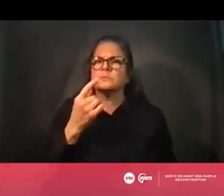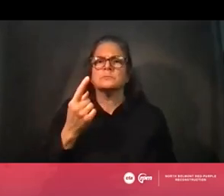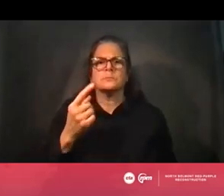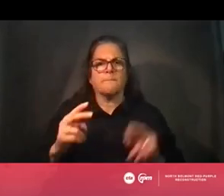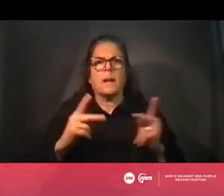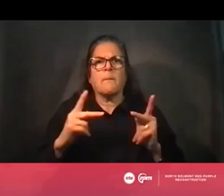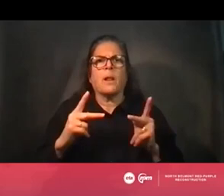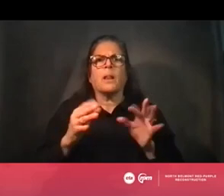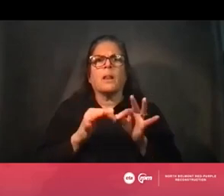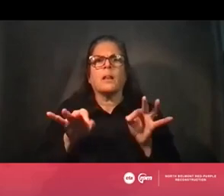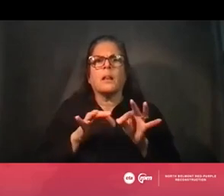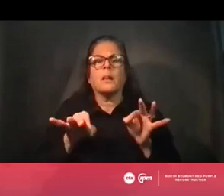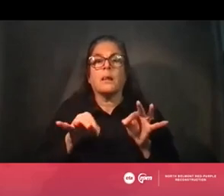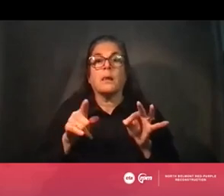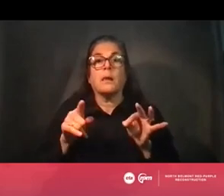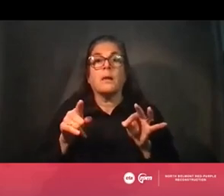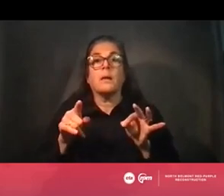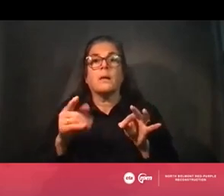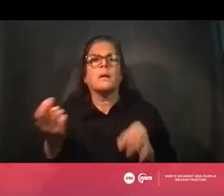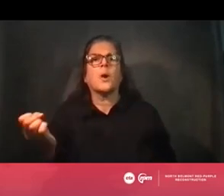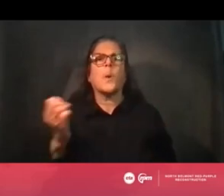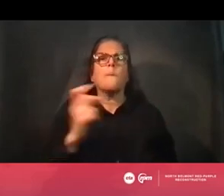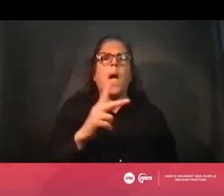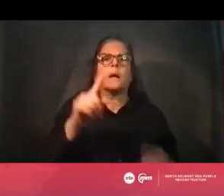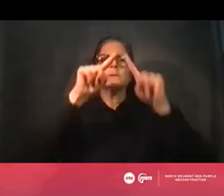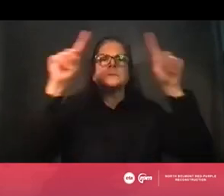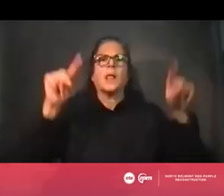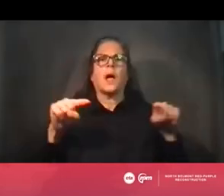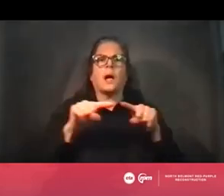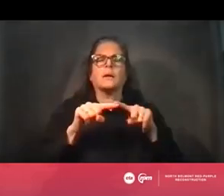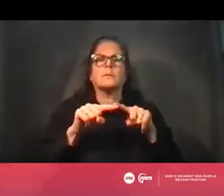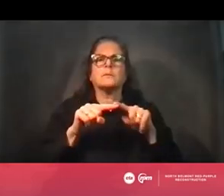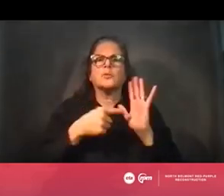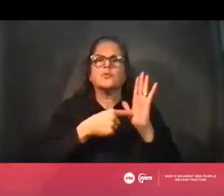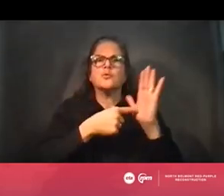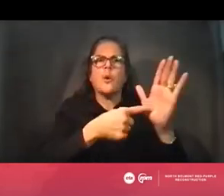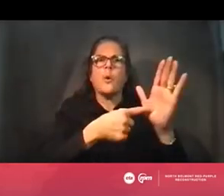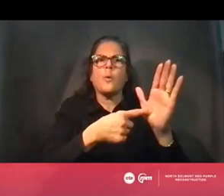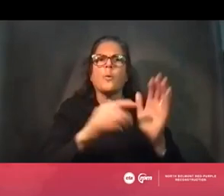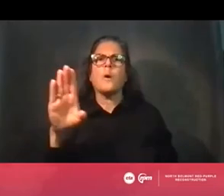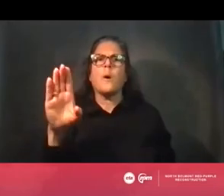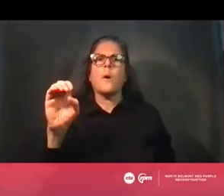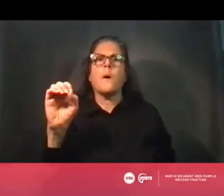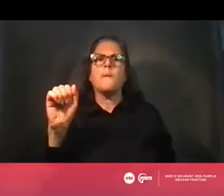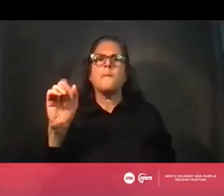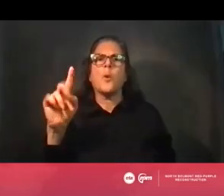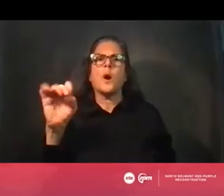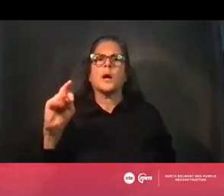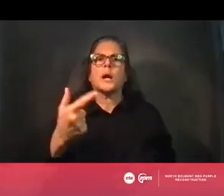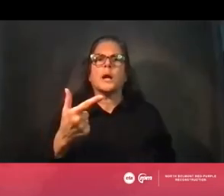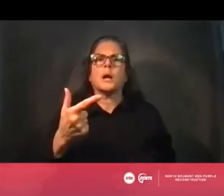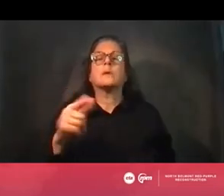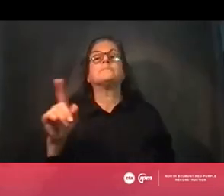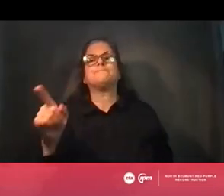can we go back to the slide that talks a little and talk a little bit more in depth about the boarding changes slide? You know, the boarding